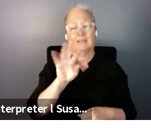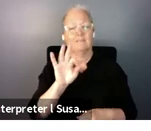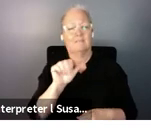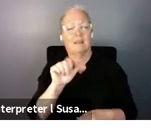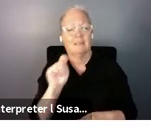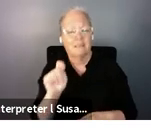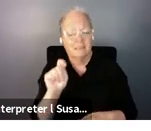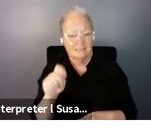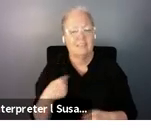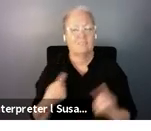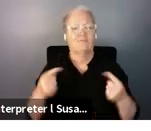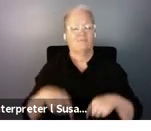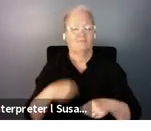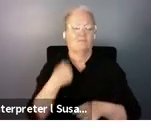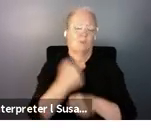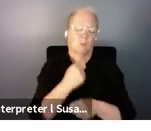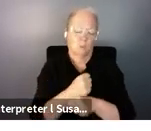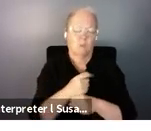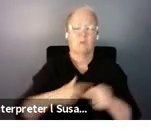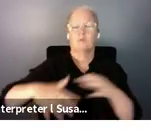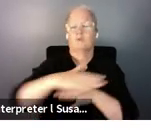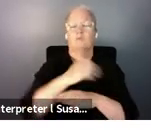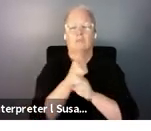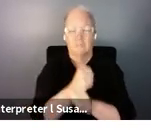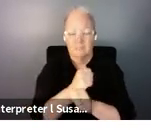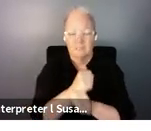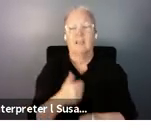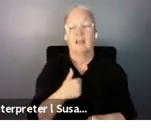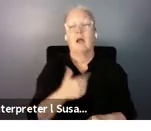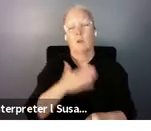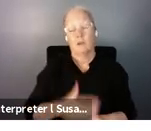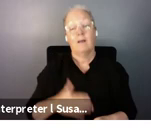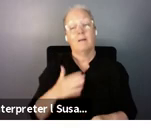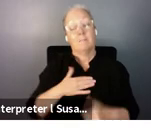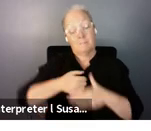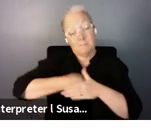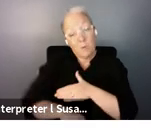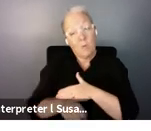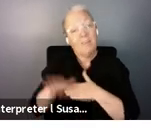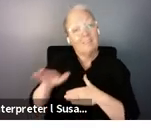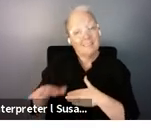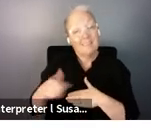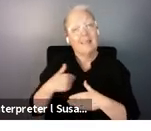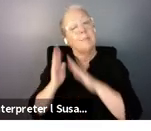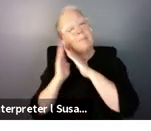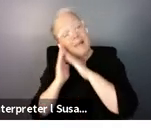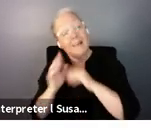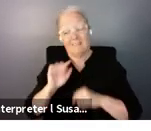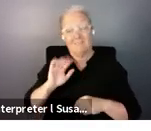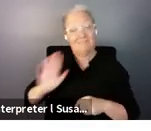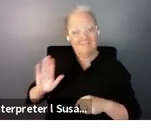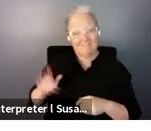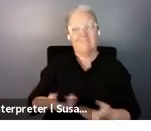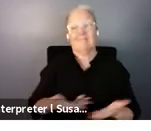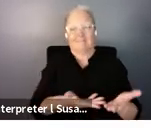discussion tonight. First of all, I'd like to thank my daughter, Ayla, for giving up her bedroom for me for tonight as well. So